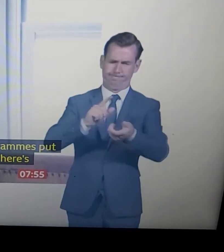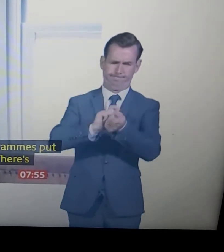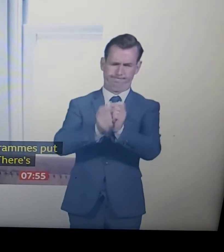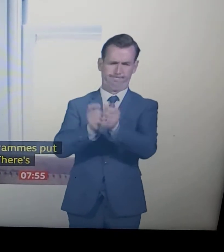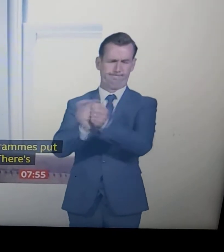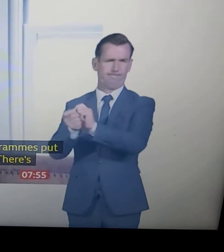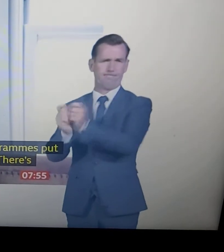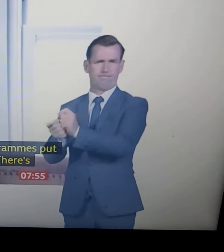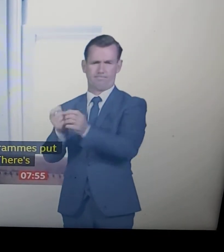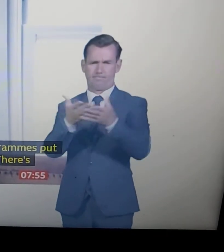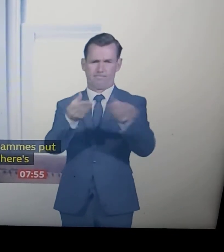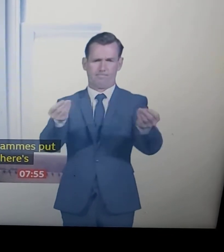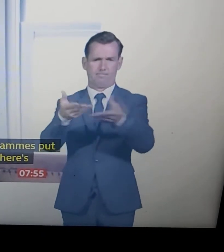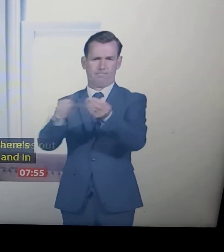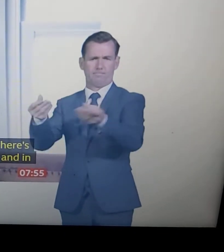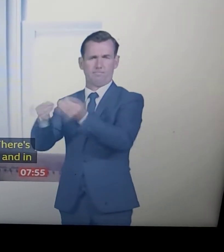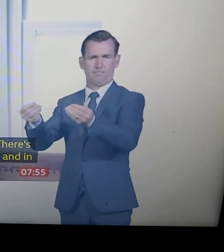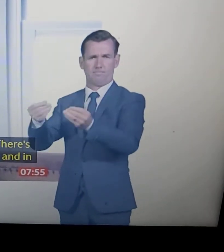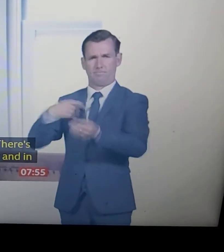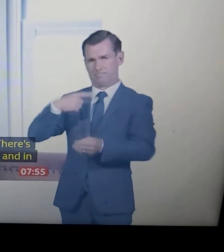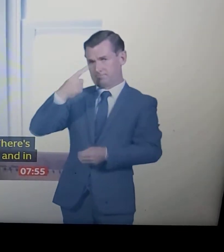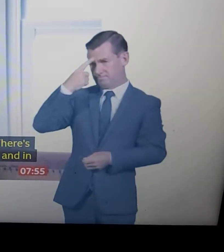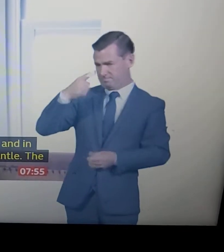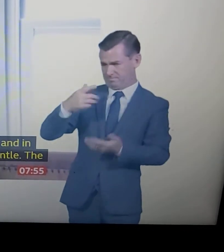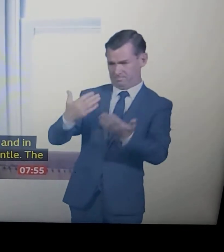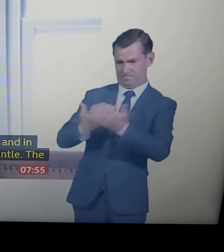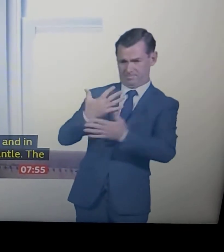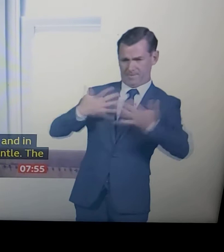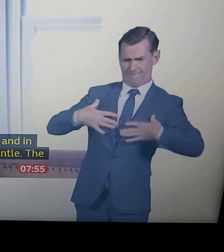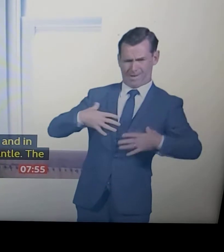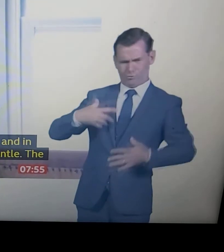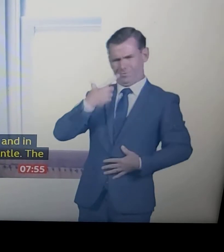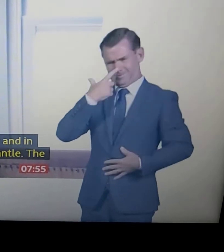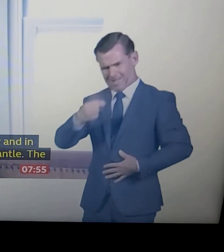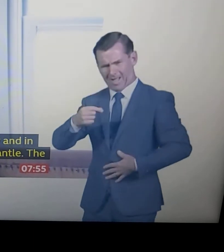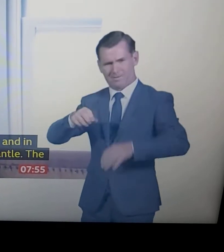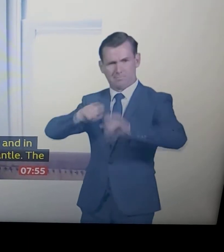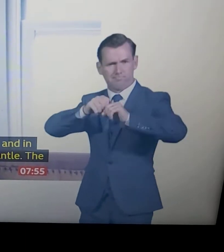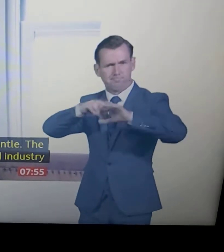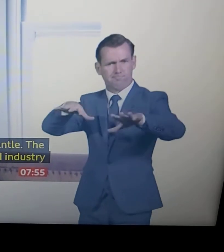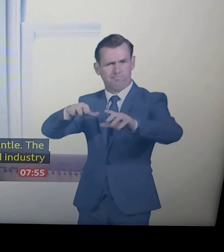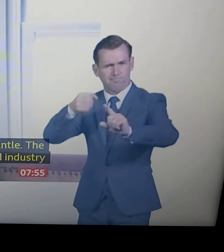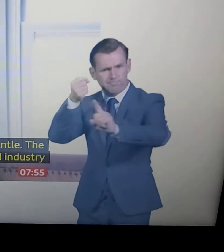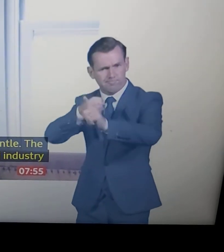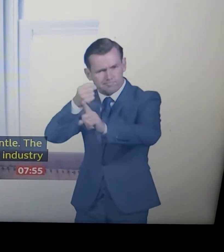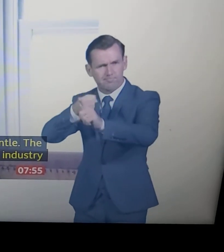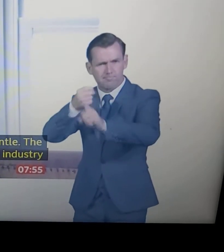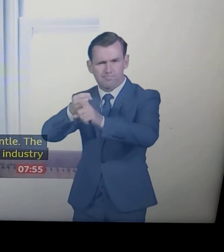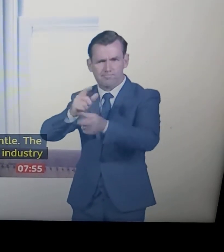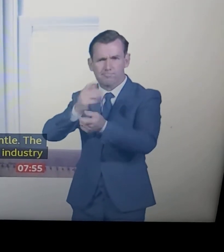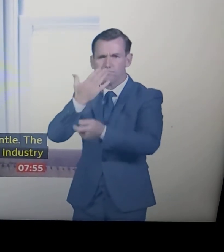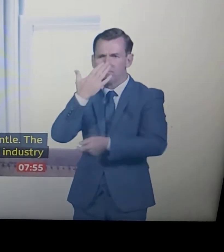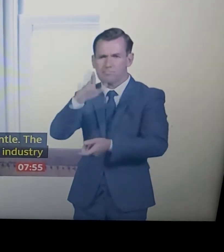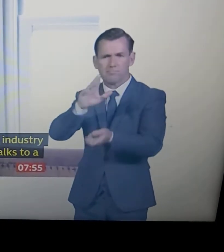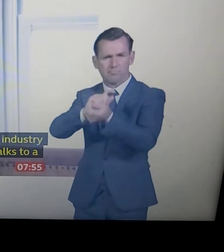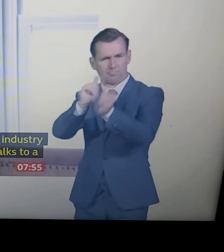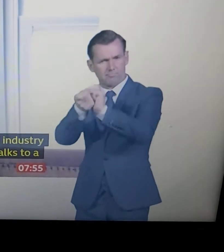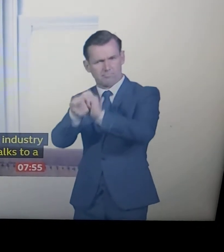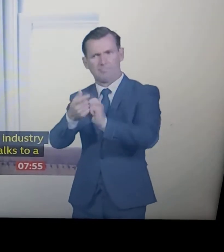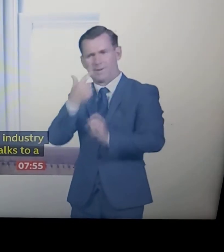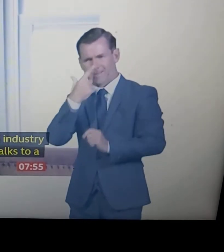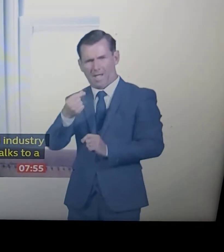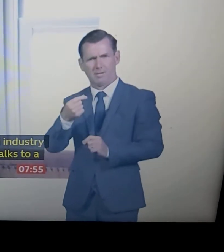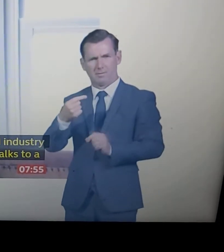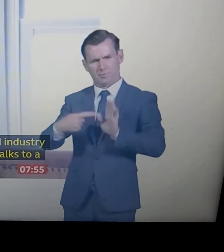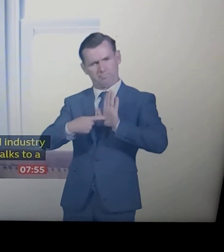actually it also talks to a very large consumer audience, to global audiences. And so being able to change that and demonstrating how we're changing,